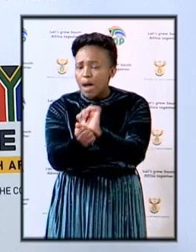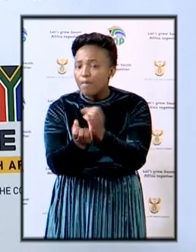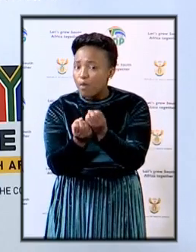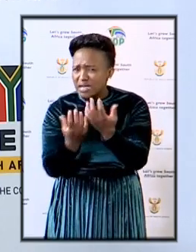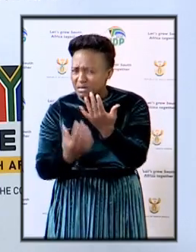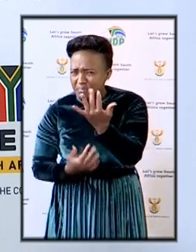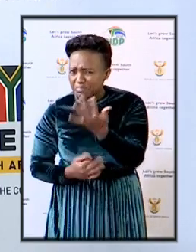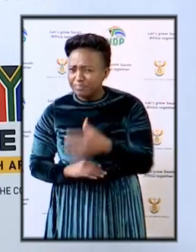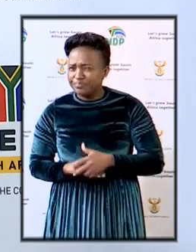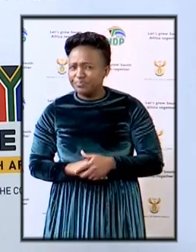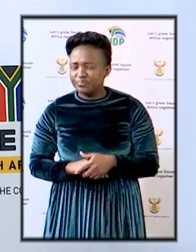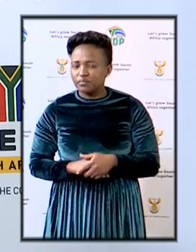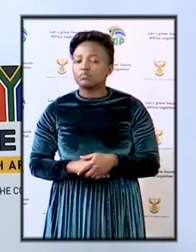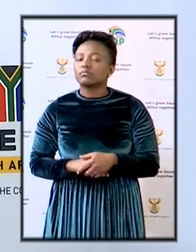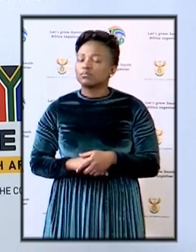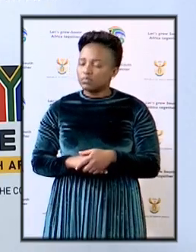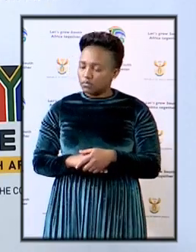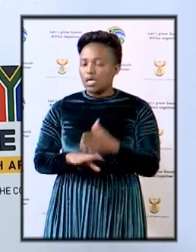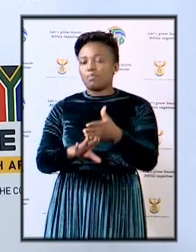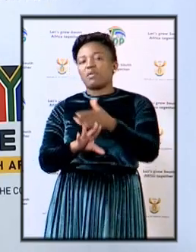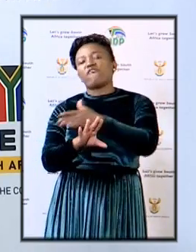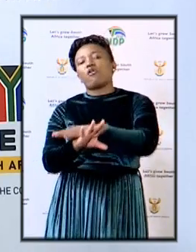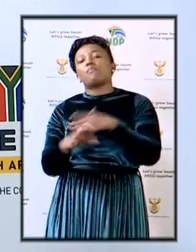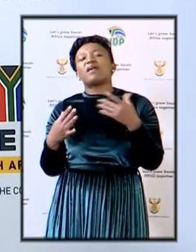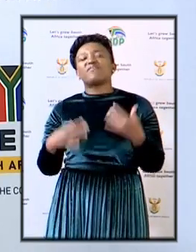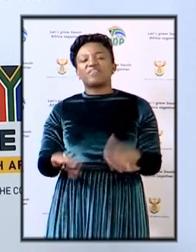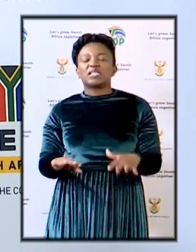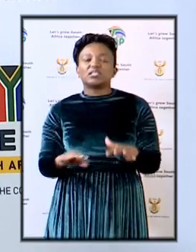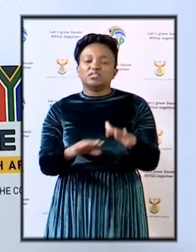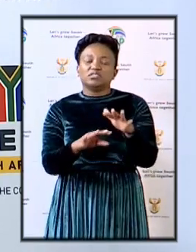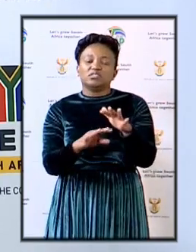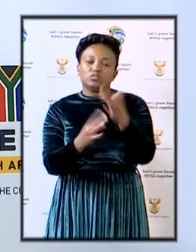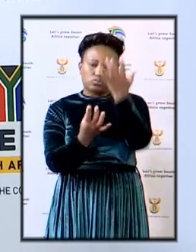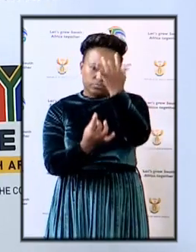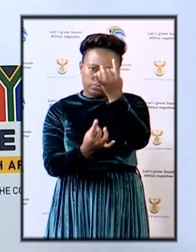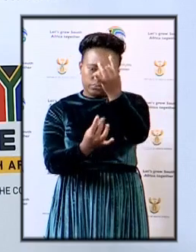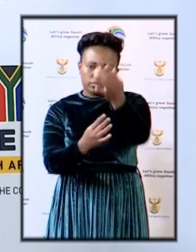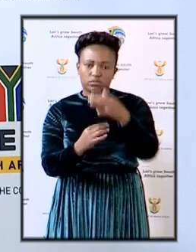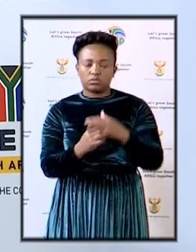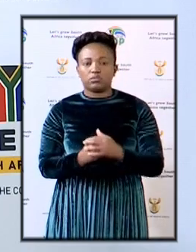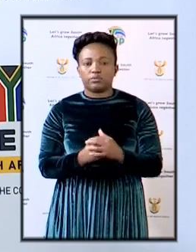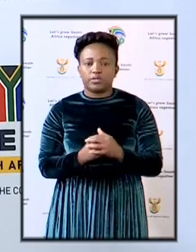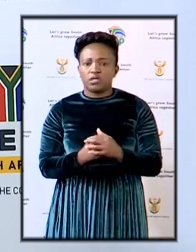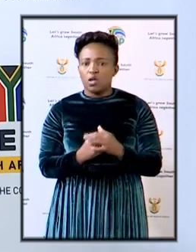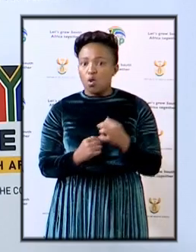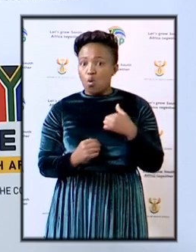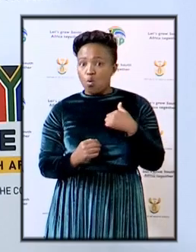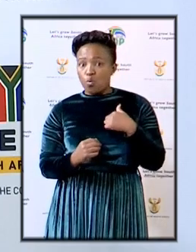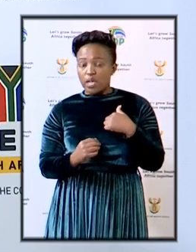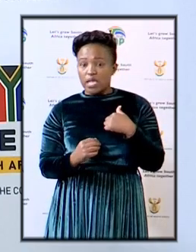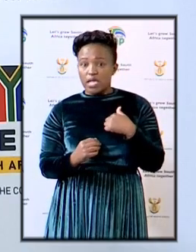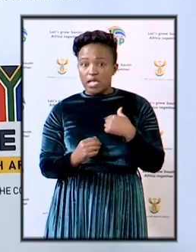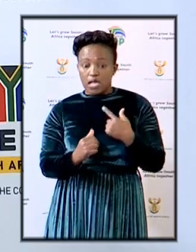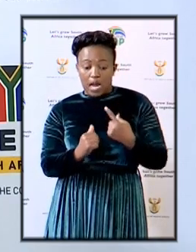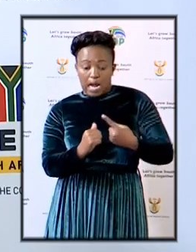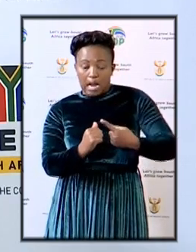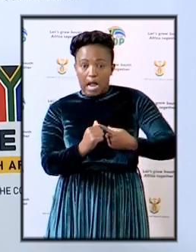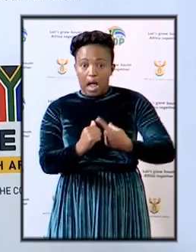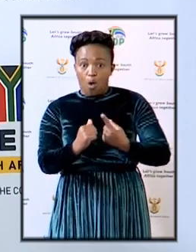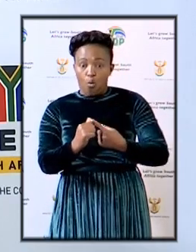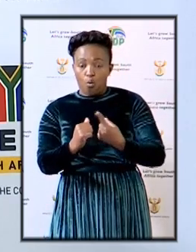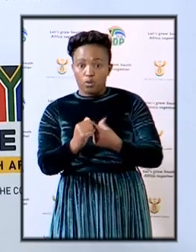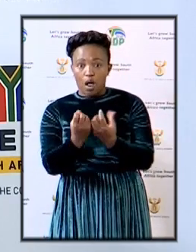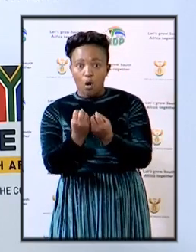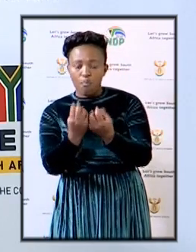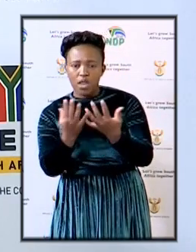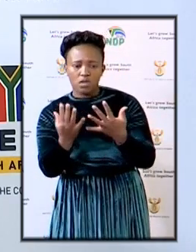and as I have indicated we will not be counting those that we are going to be